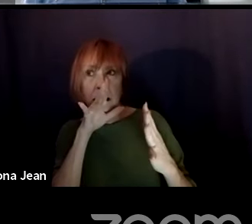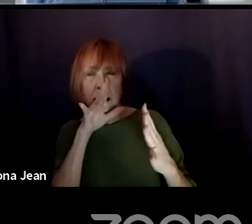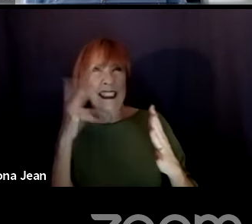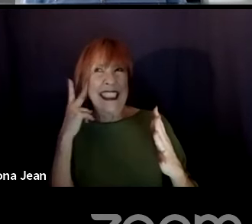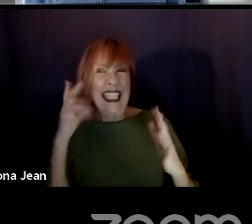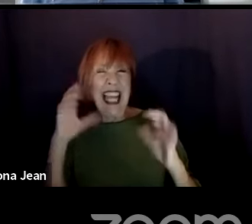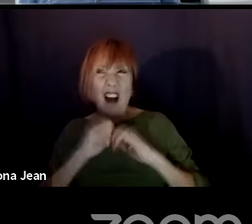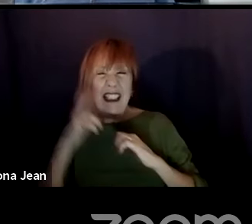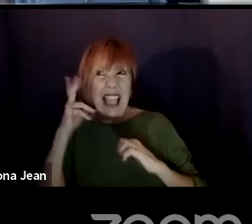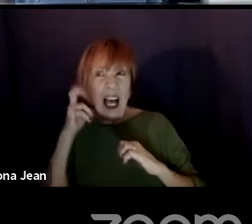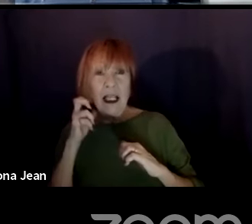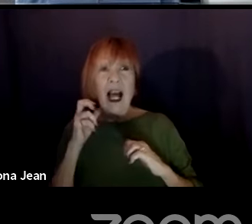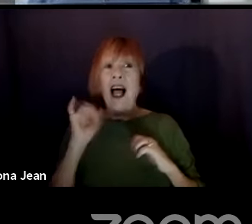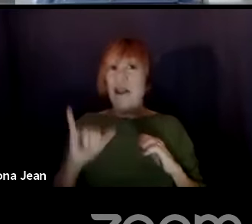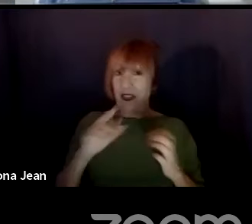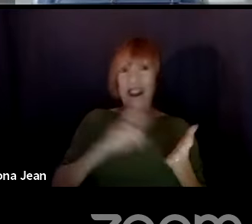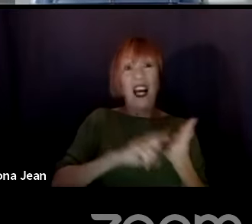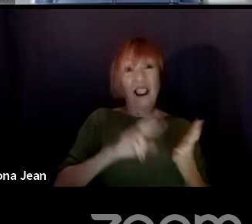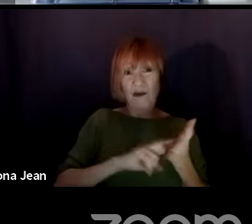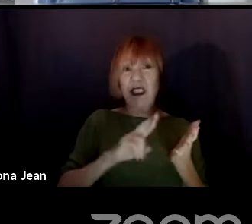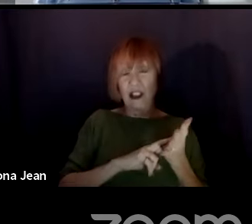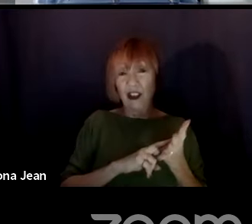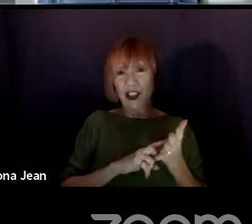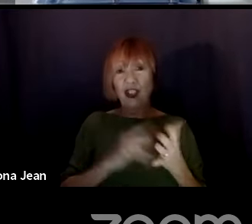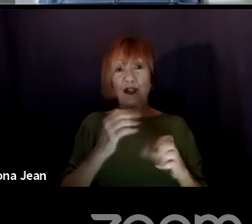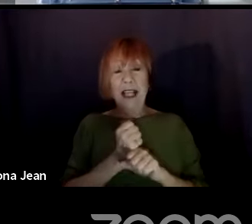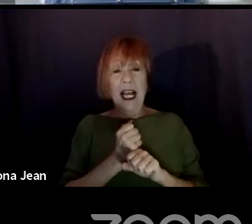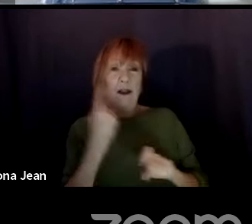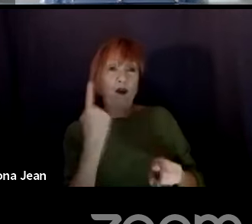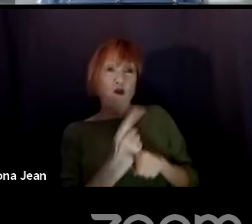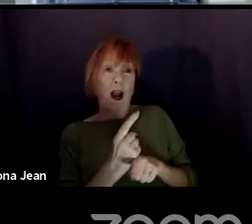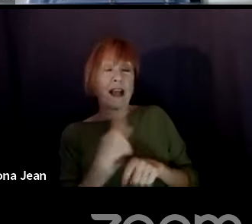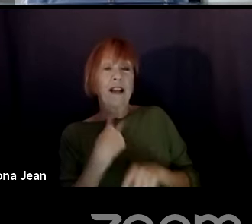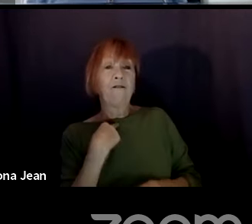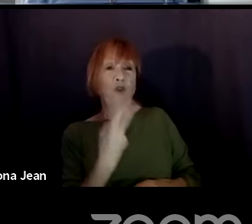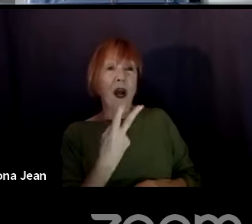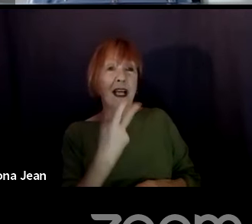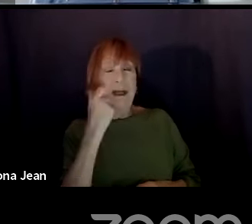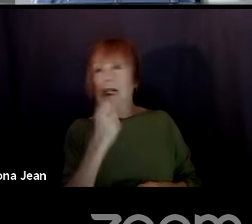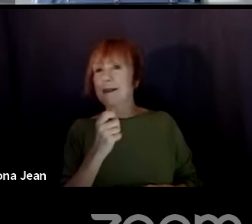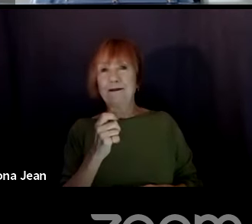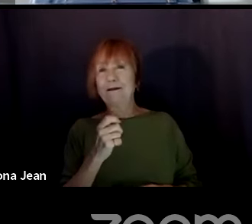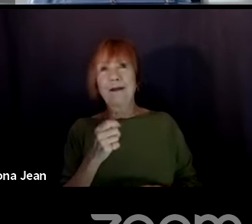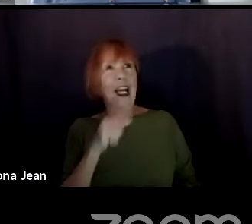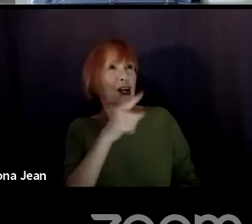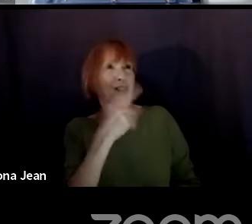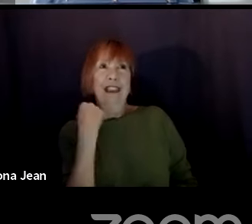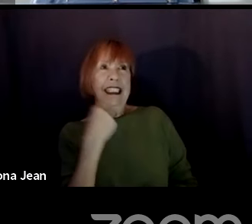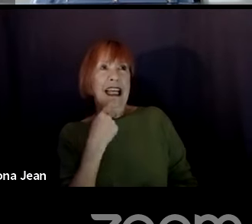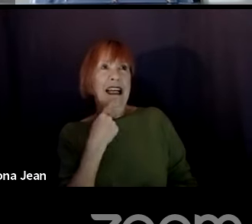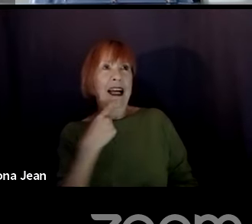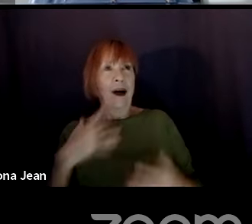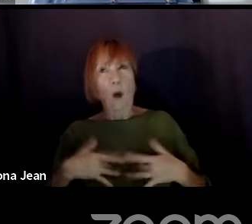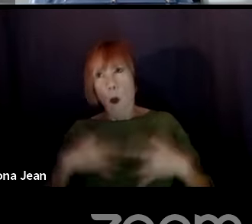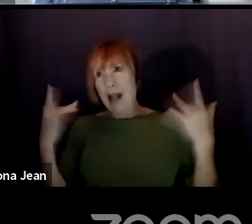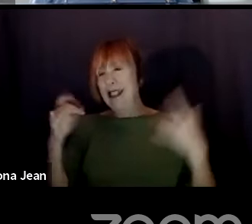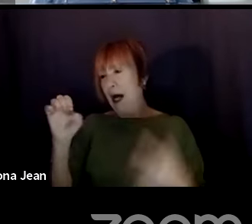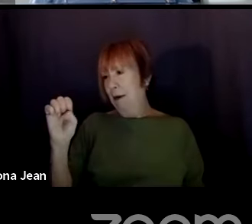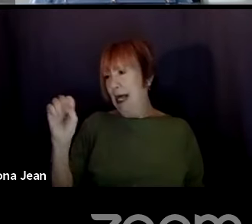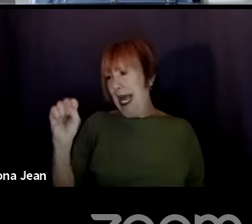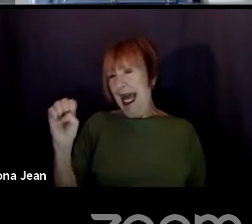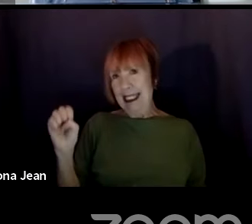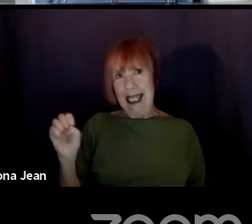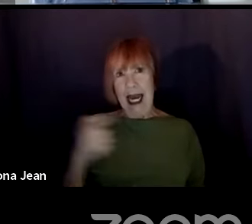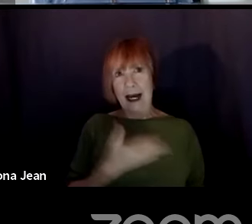that's part of research, that's part of getting the voice, right? Because like you just said, you know, Hey, what's up essay. Well, if